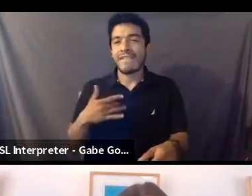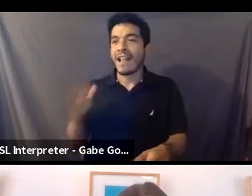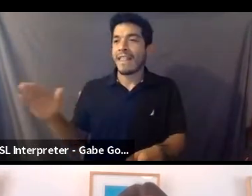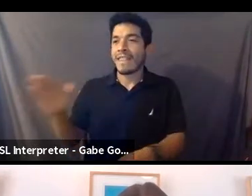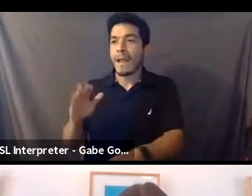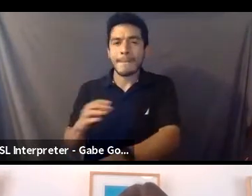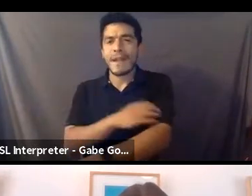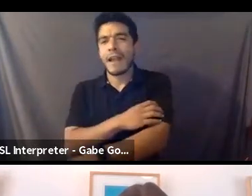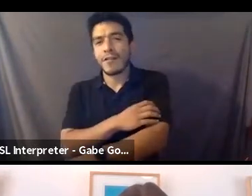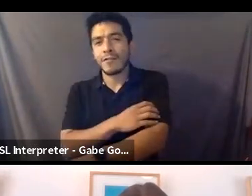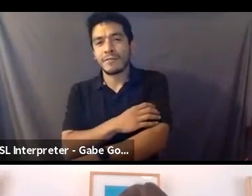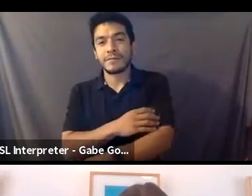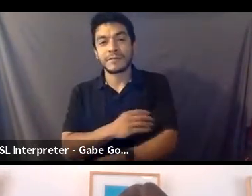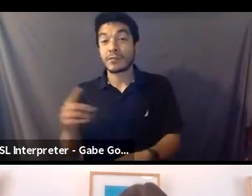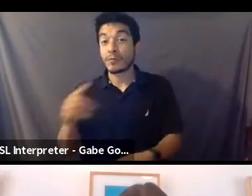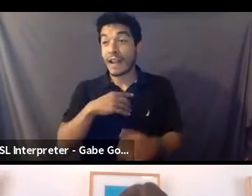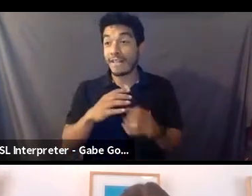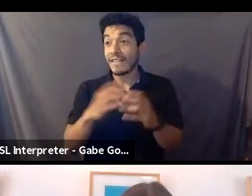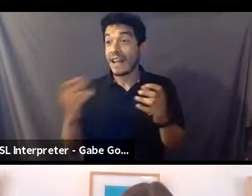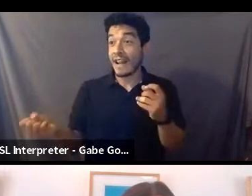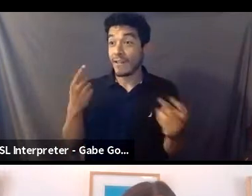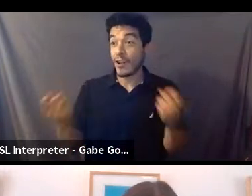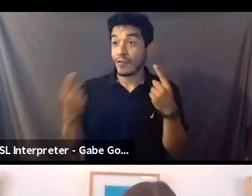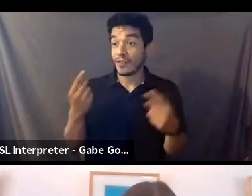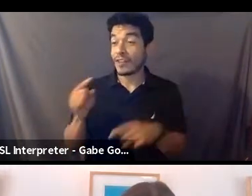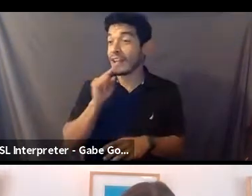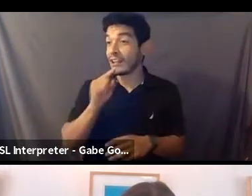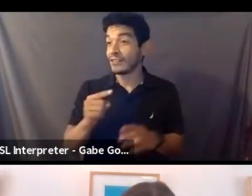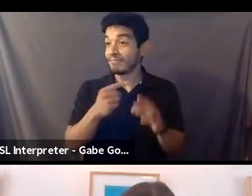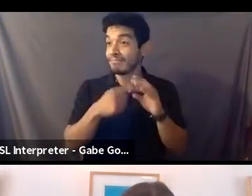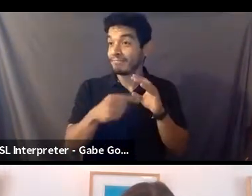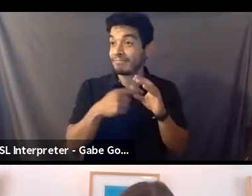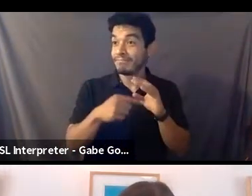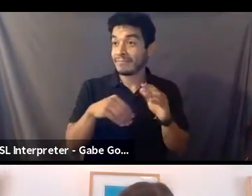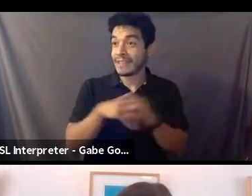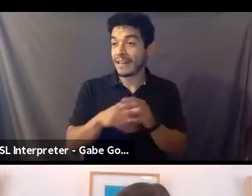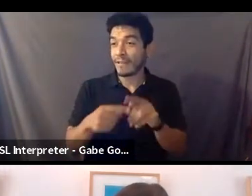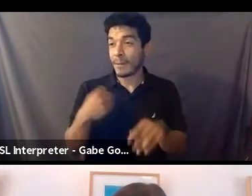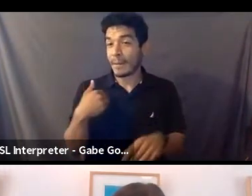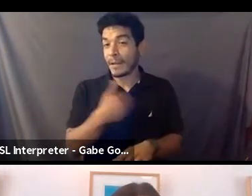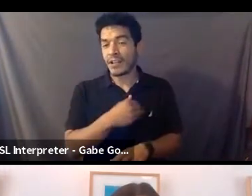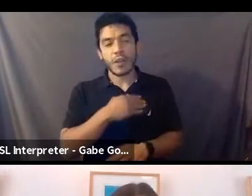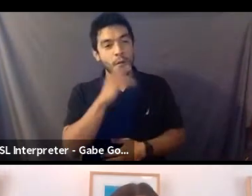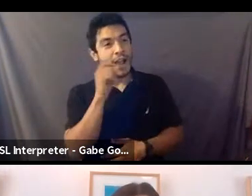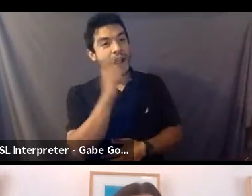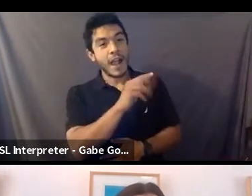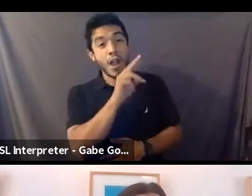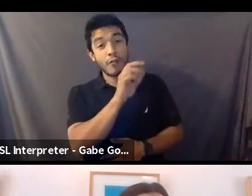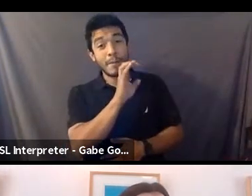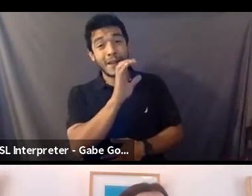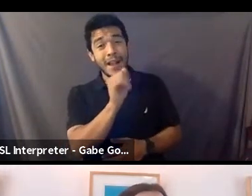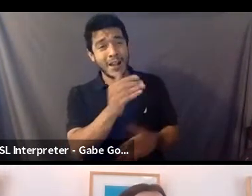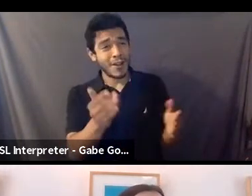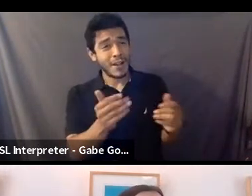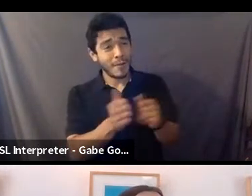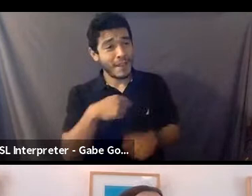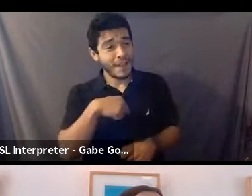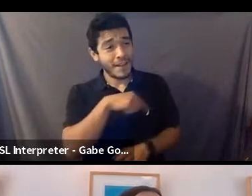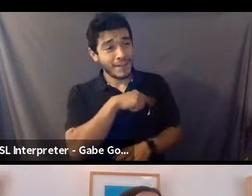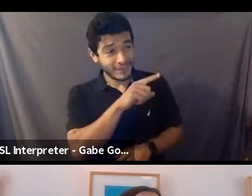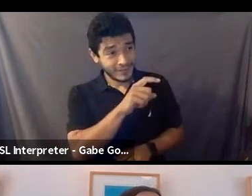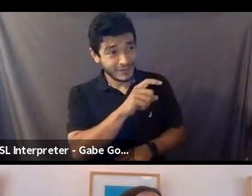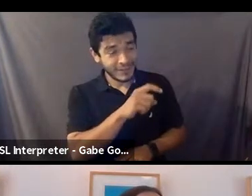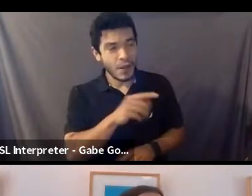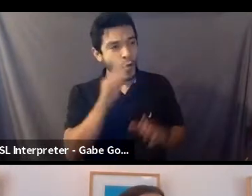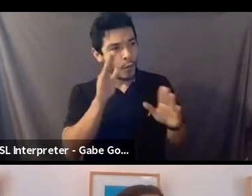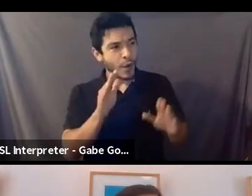We have questions actually that are coming in from members. I'm going to ask actually, Rebecca, you're here with us and it would be great for